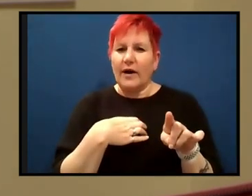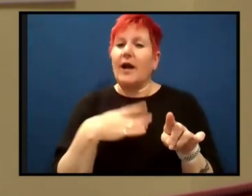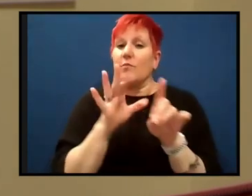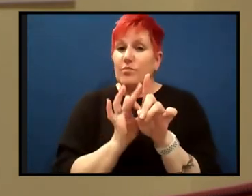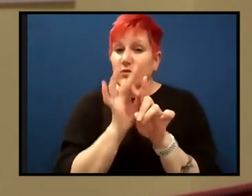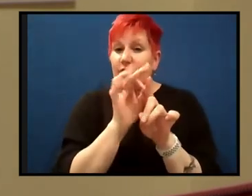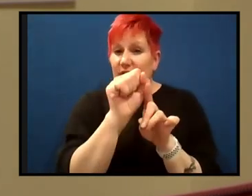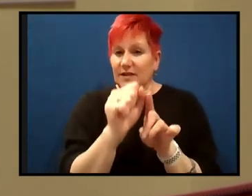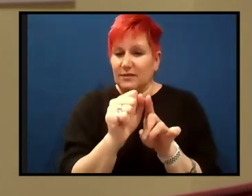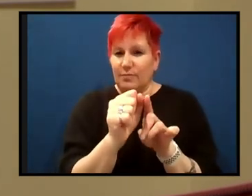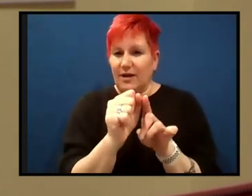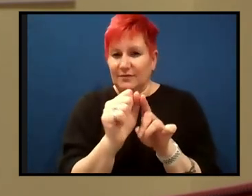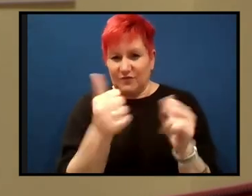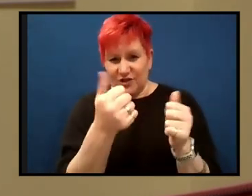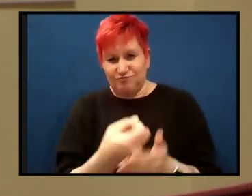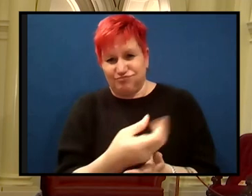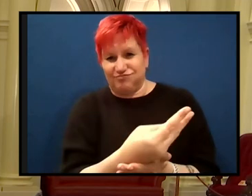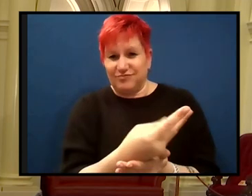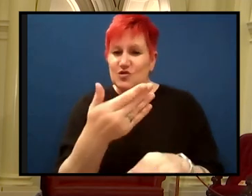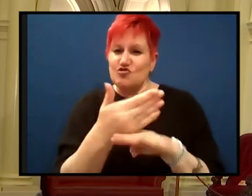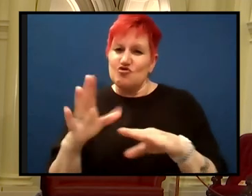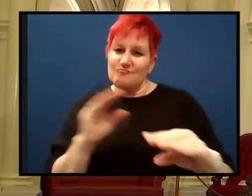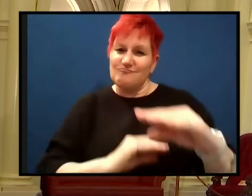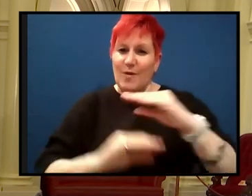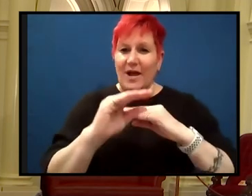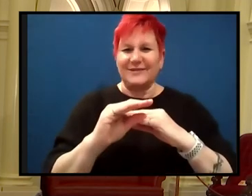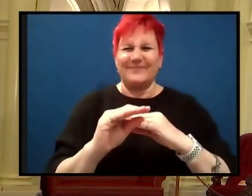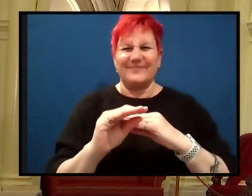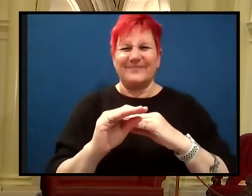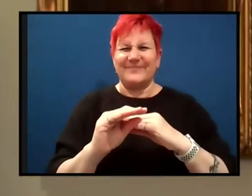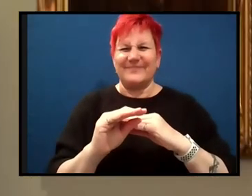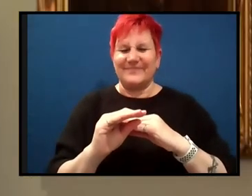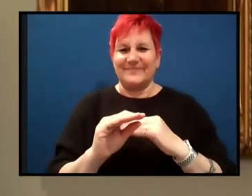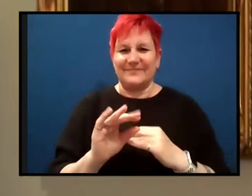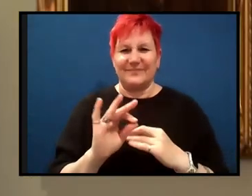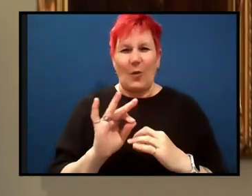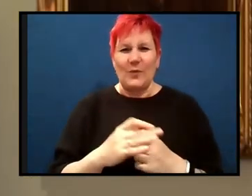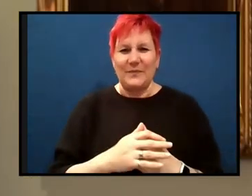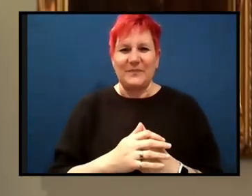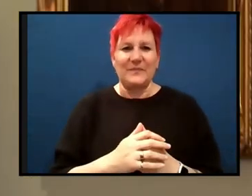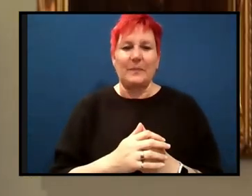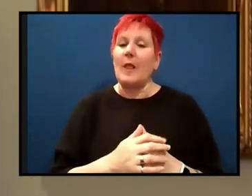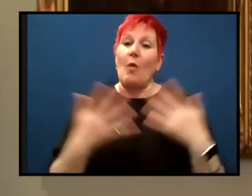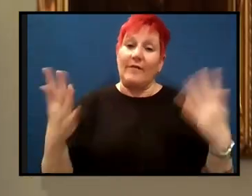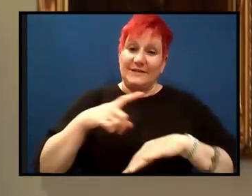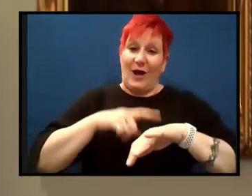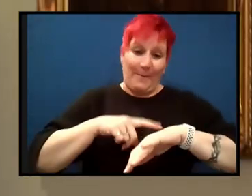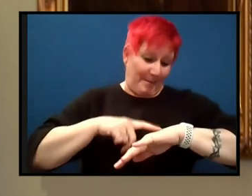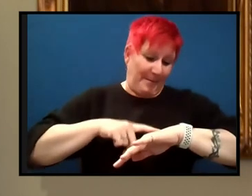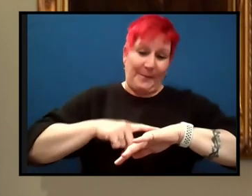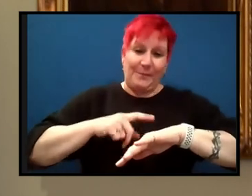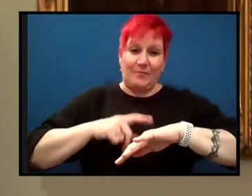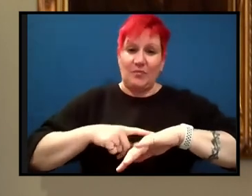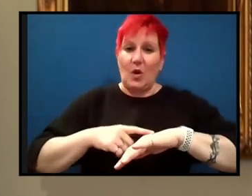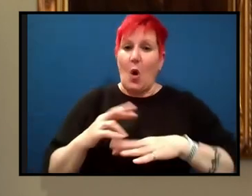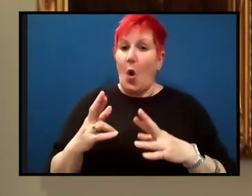overthrown anytime soon. Yeah. Well, we are out of time. Uh, hopefully those discoveries will be made by some